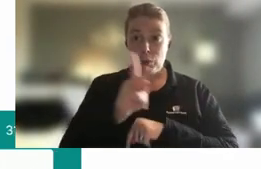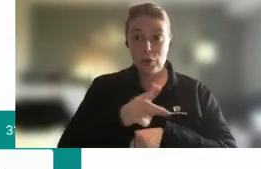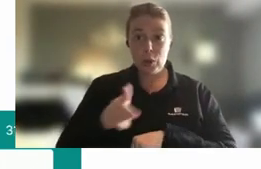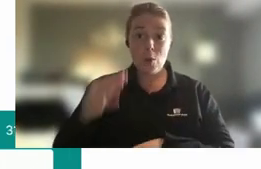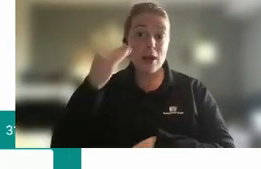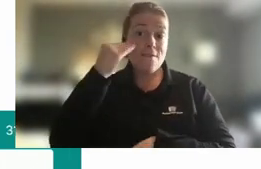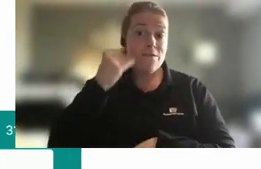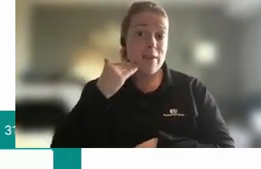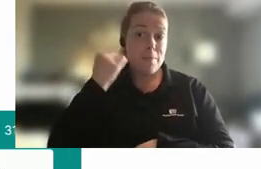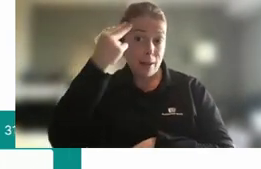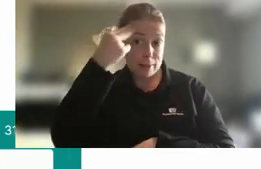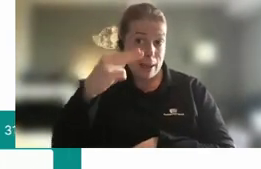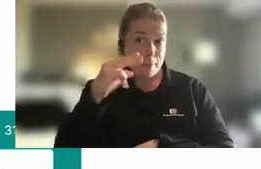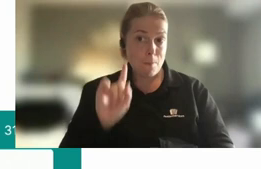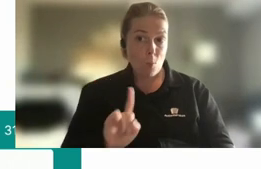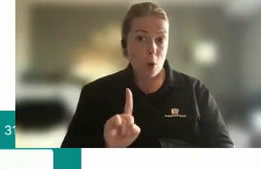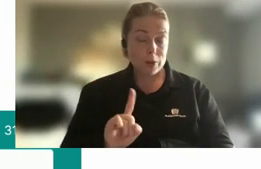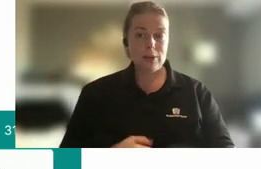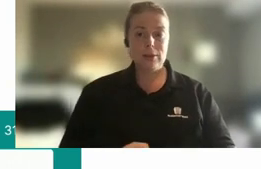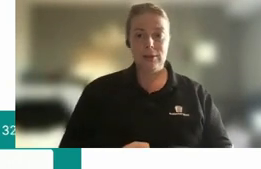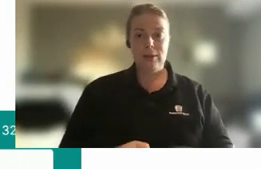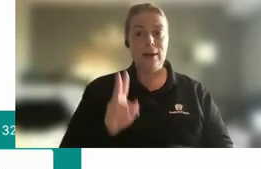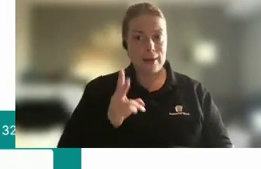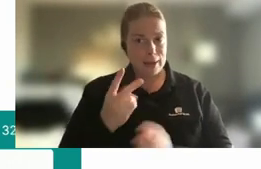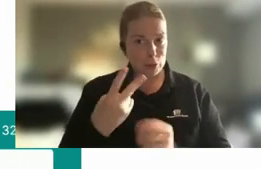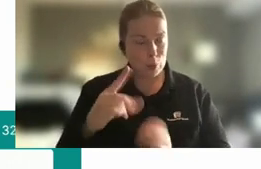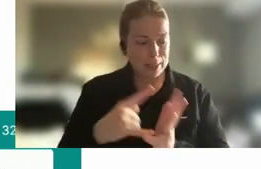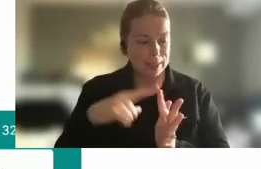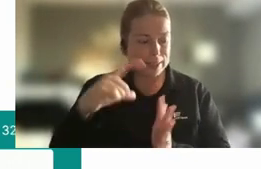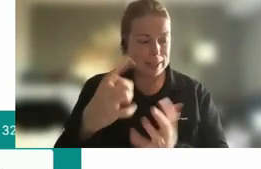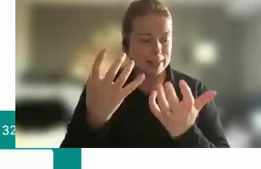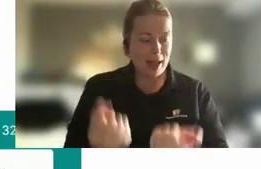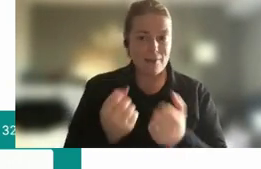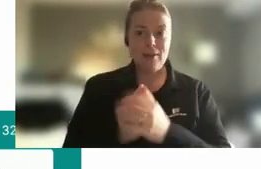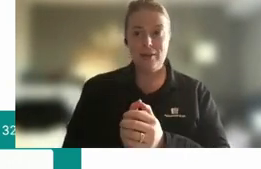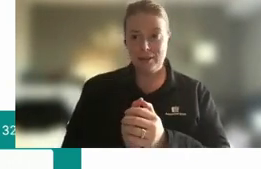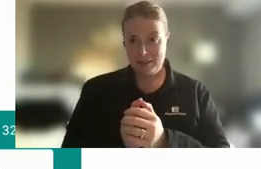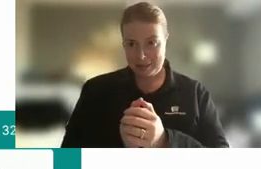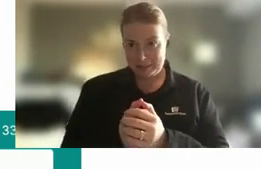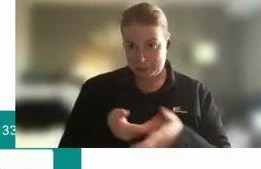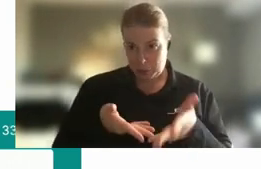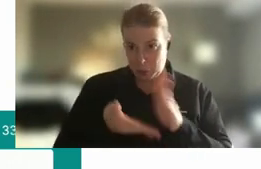name? Again, you've got 20 seconds on the clock to answer that question.